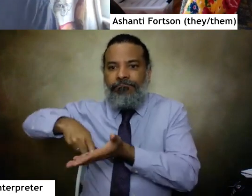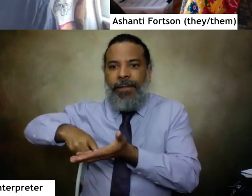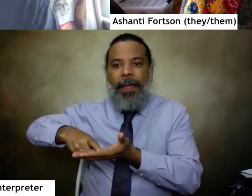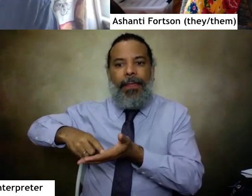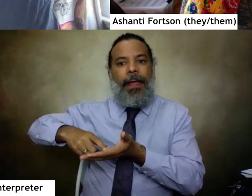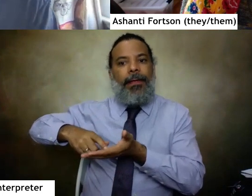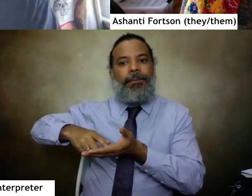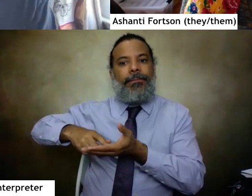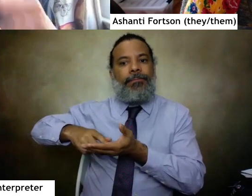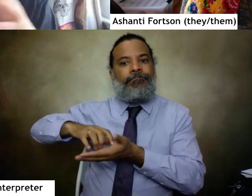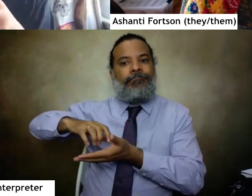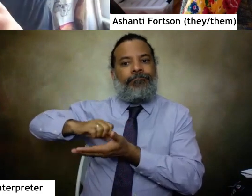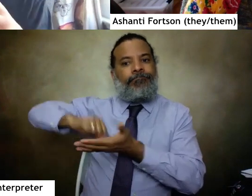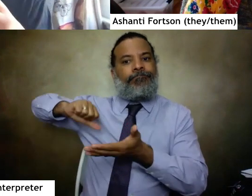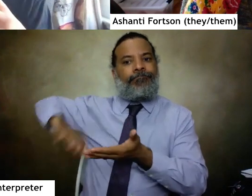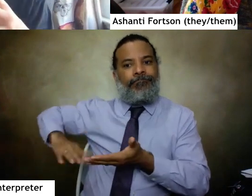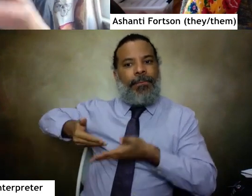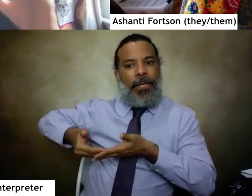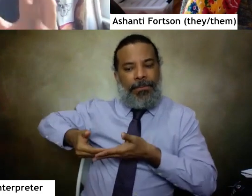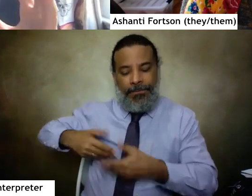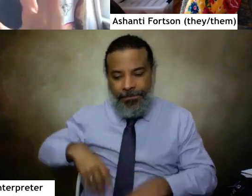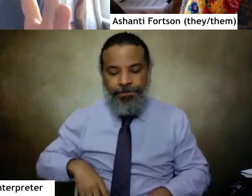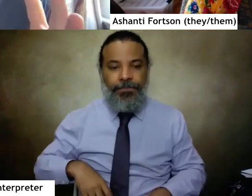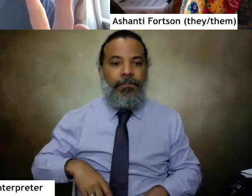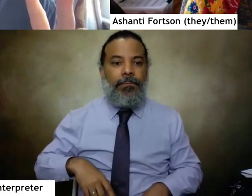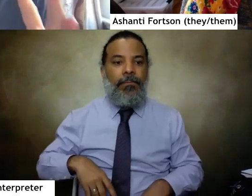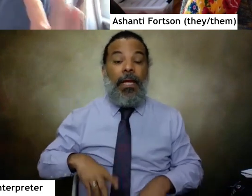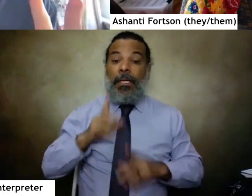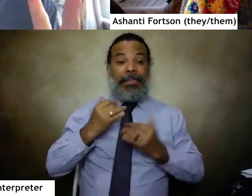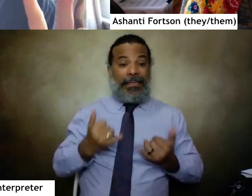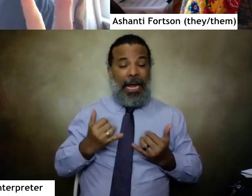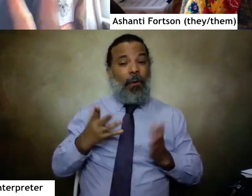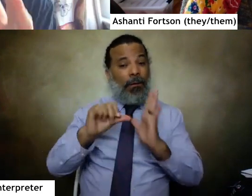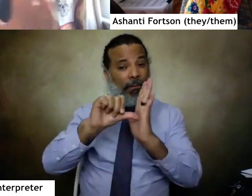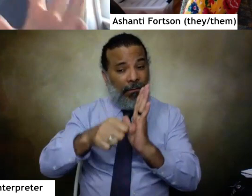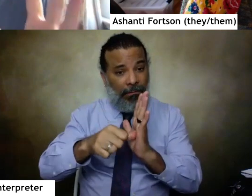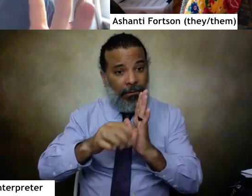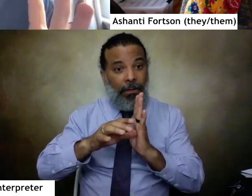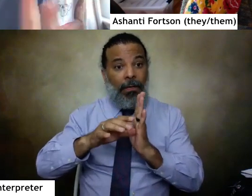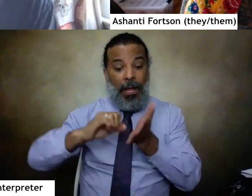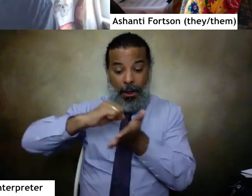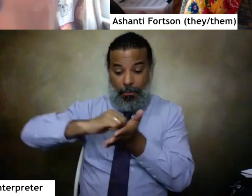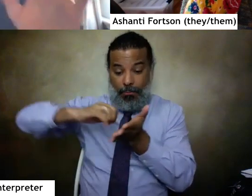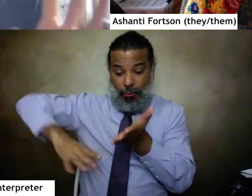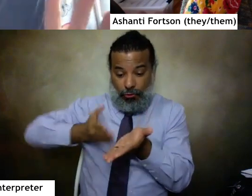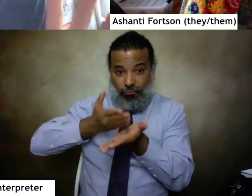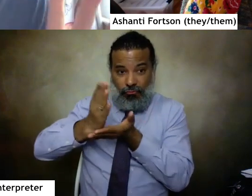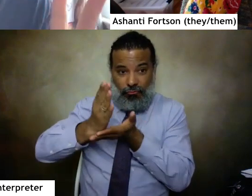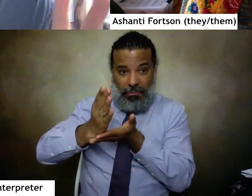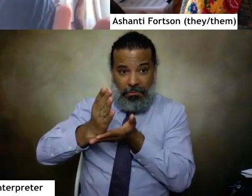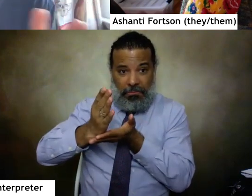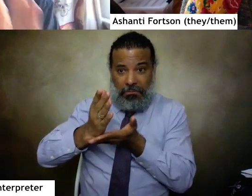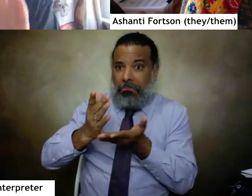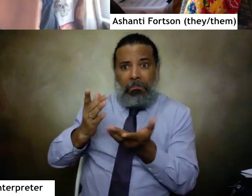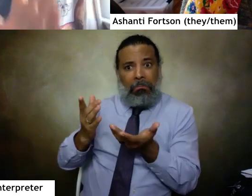pregnancies. So especially right now, I want to emphasize that abortion rights should be inviolable.